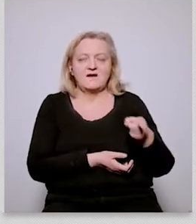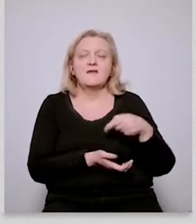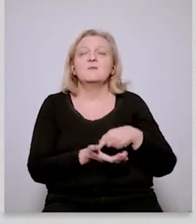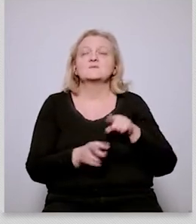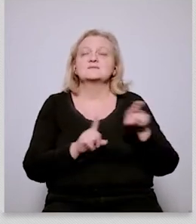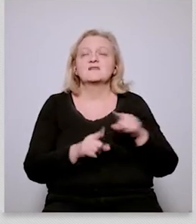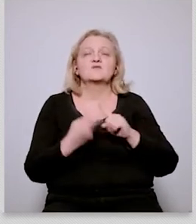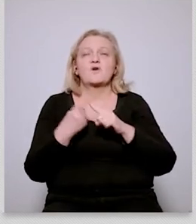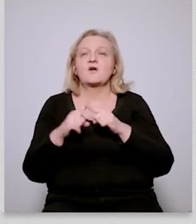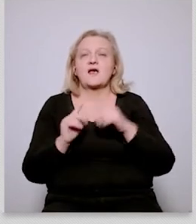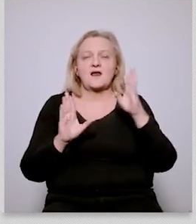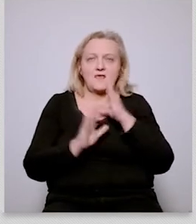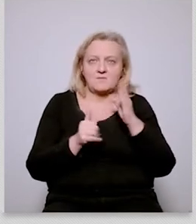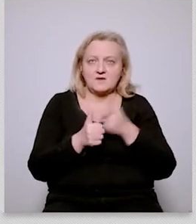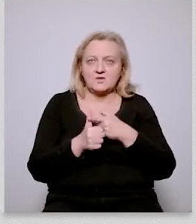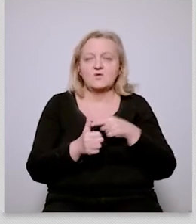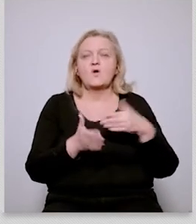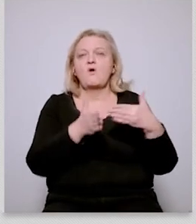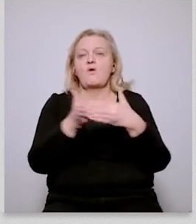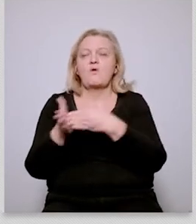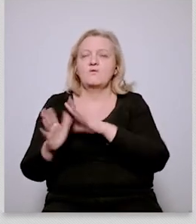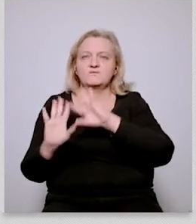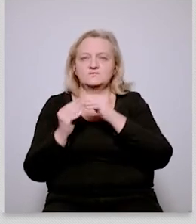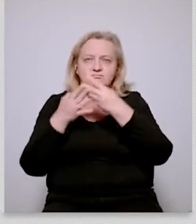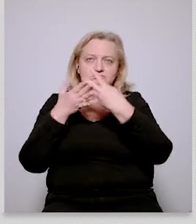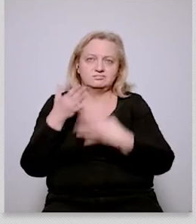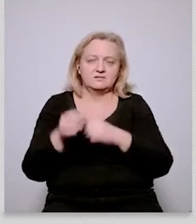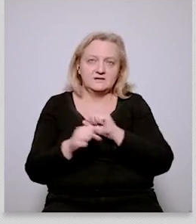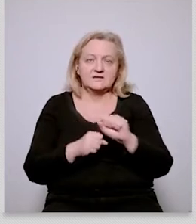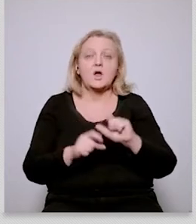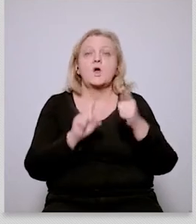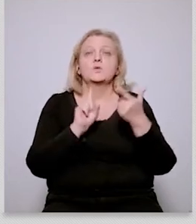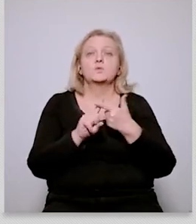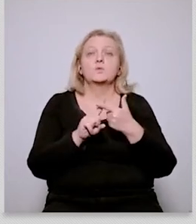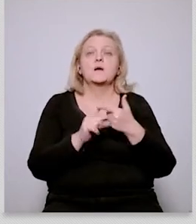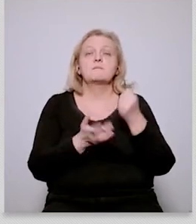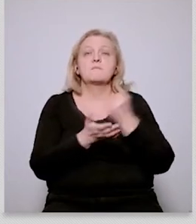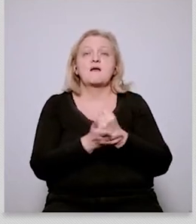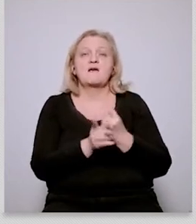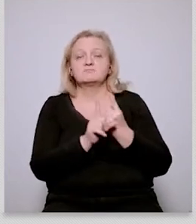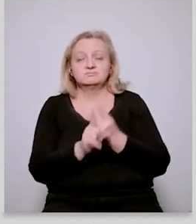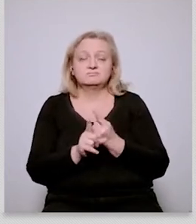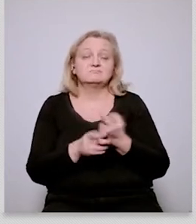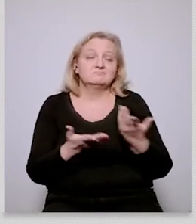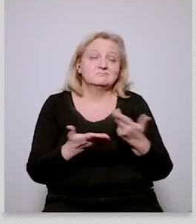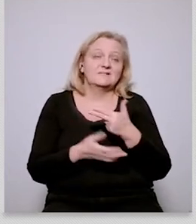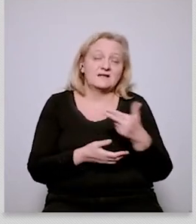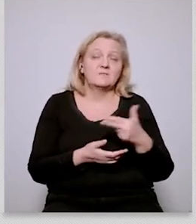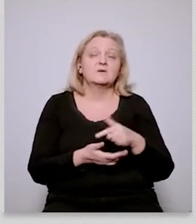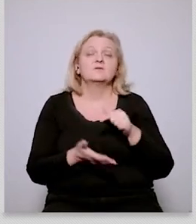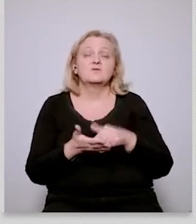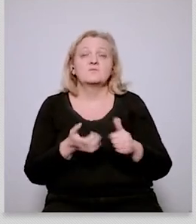being in that respect you know it it is therefore very easy uh you know to to